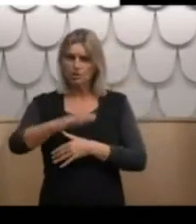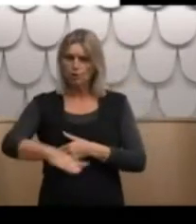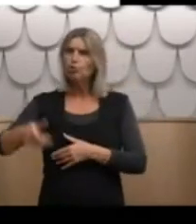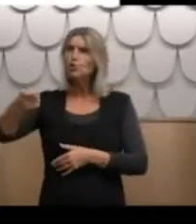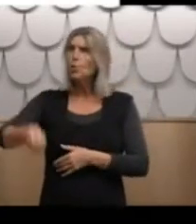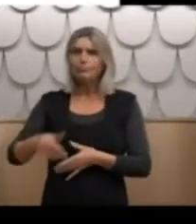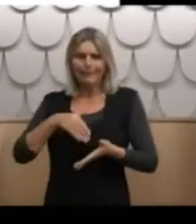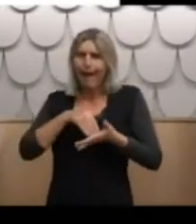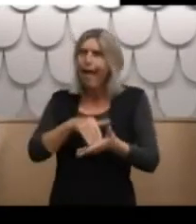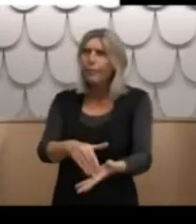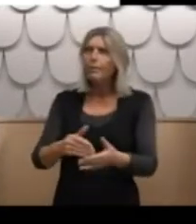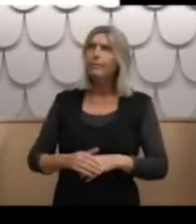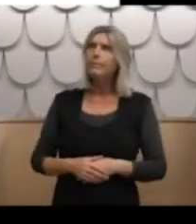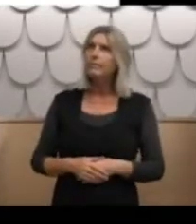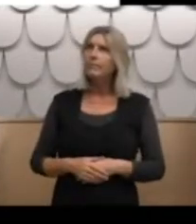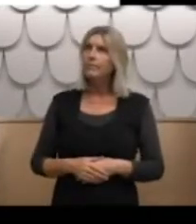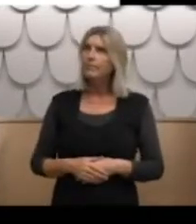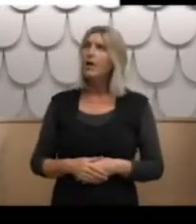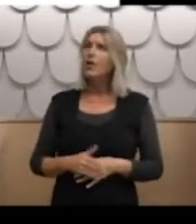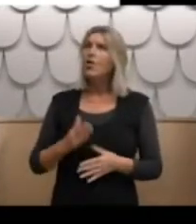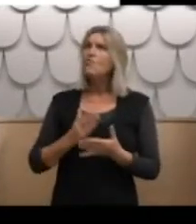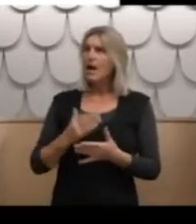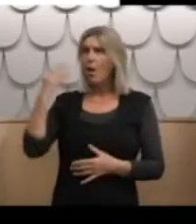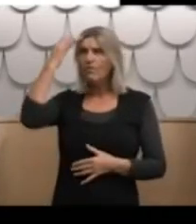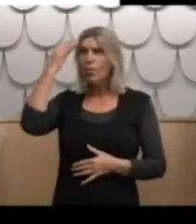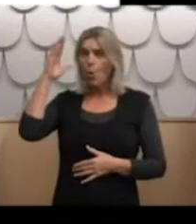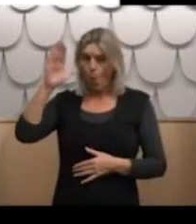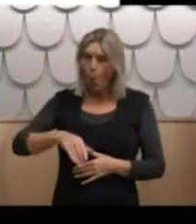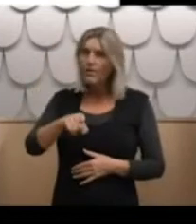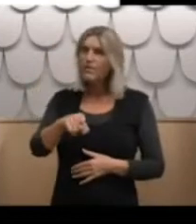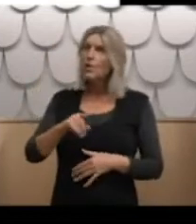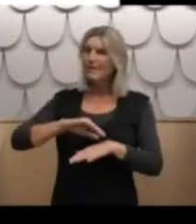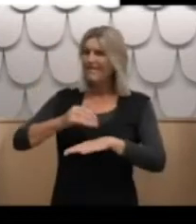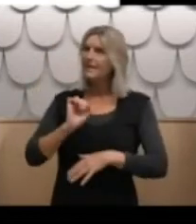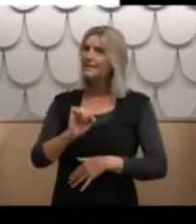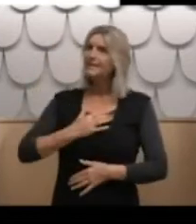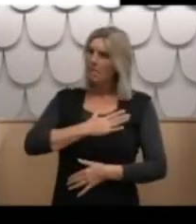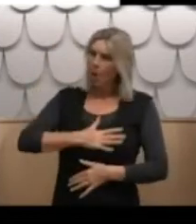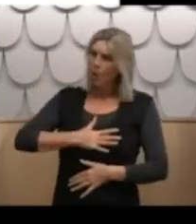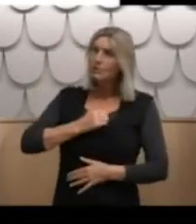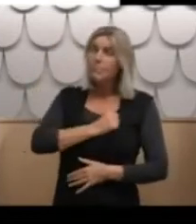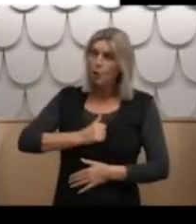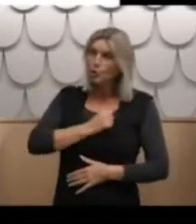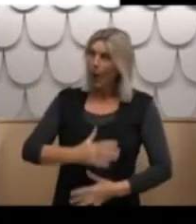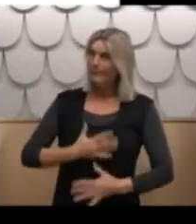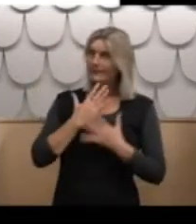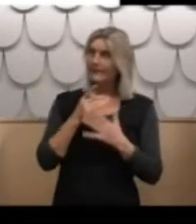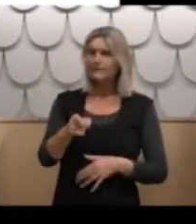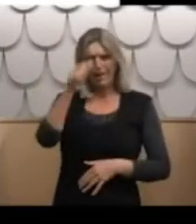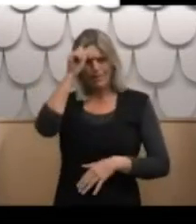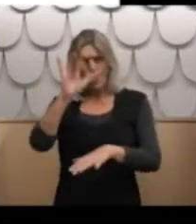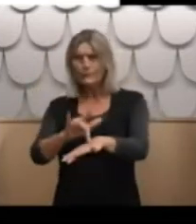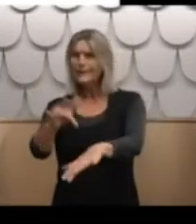him at all. In fact, I would consider it all to have been major factors in his emotional disturbance. I know Brian is very